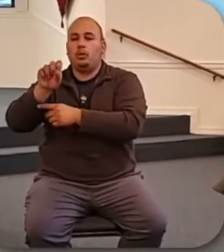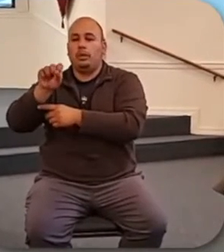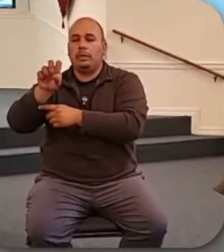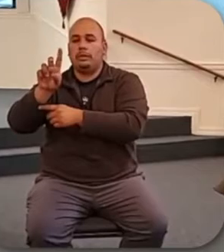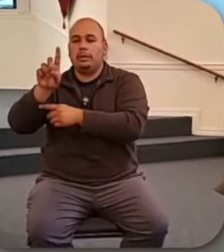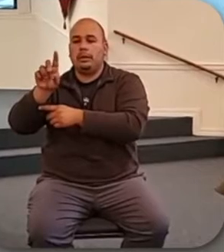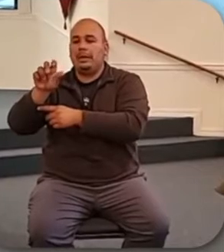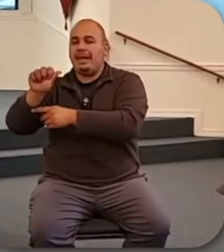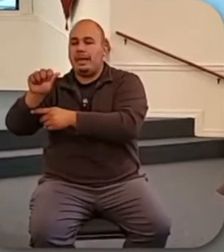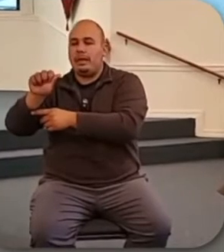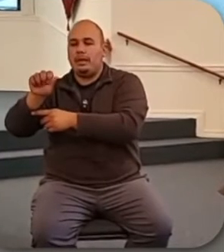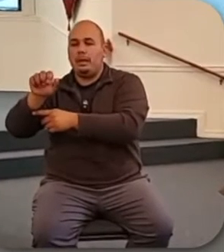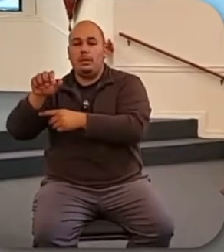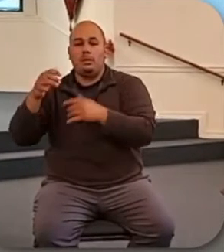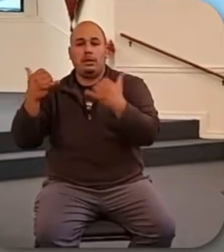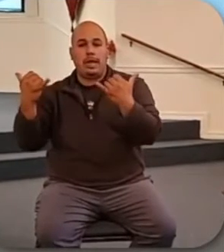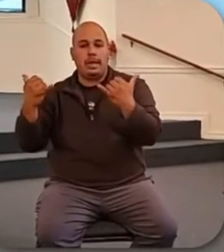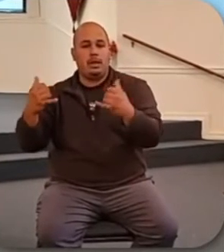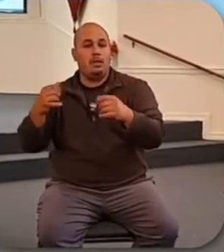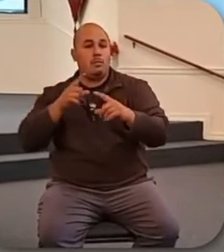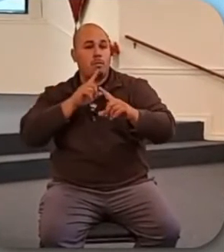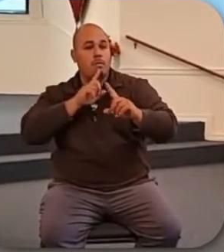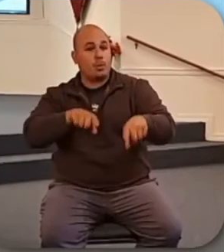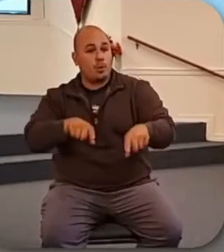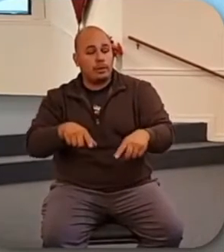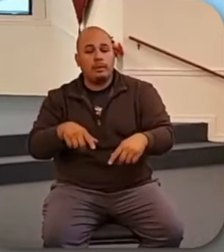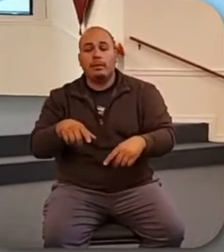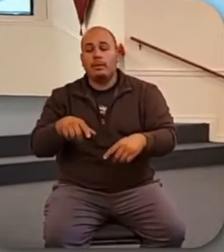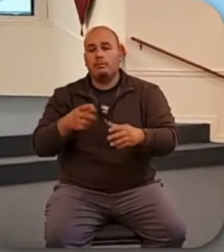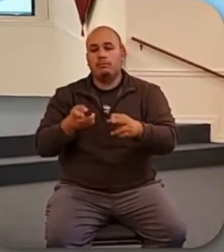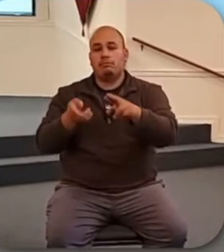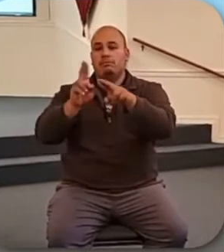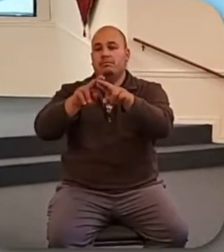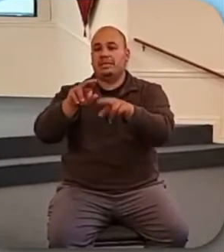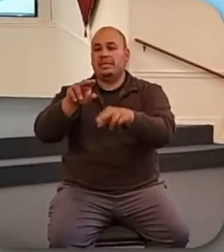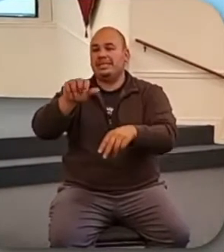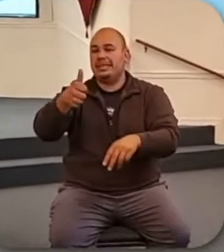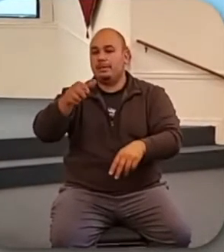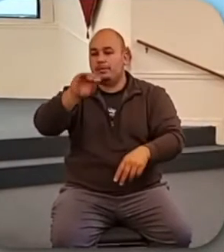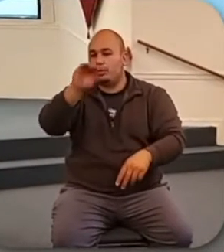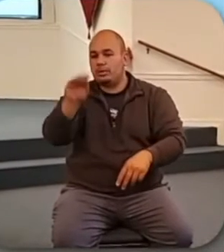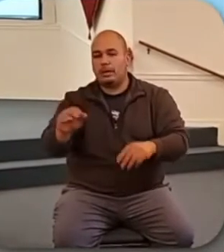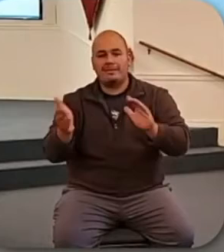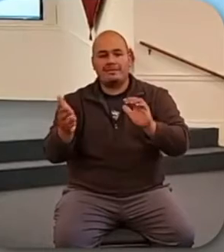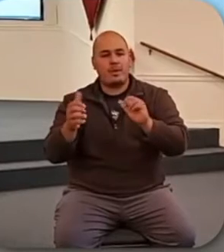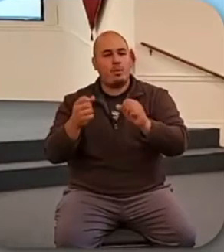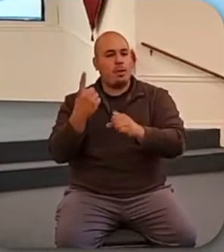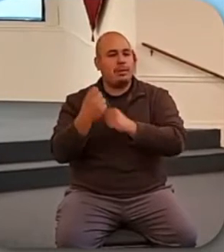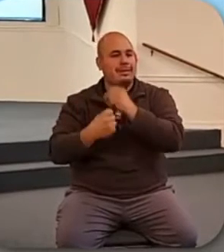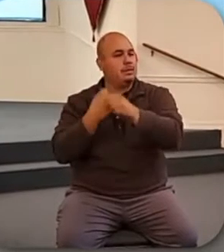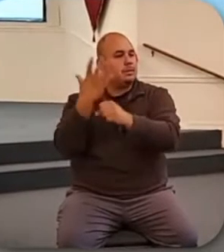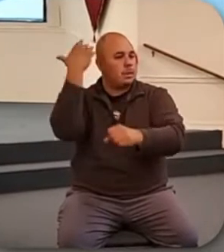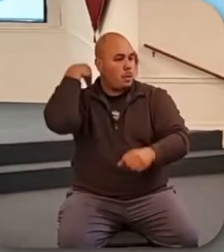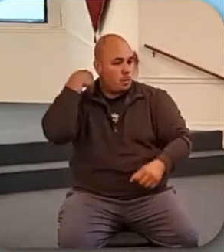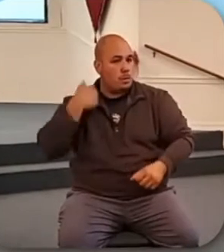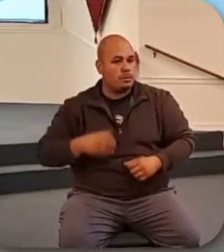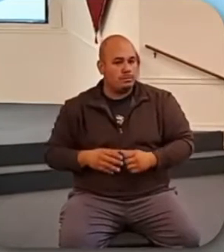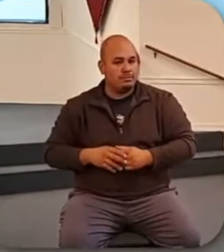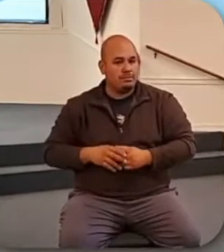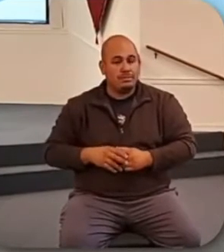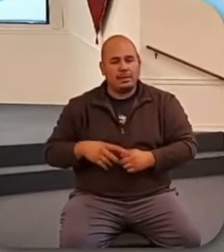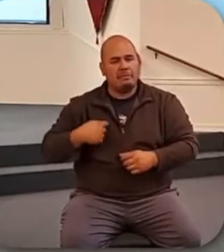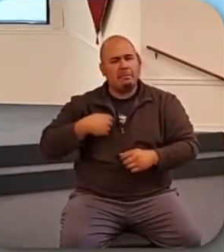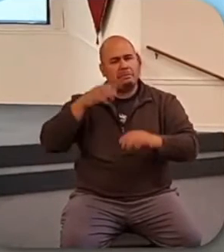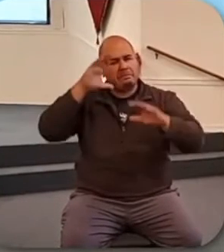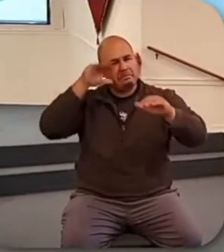November 11th that at that time, turkey prices were up about 10% over last year. So I guess you call that turkeyflation.